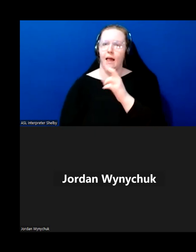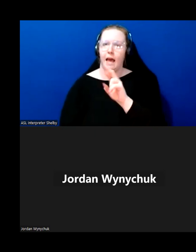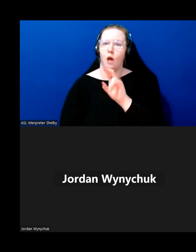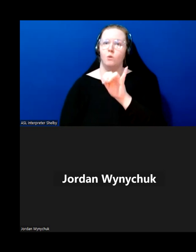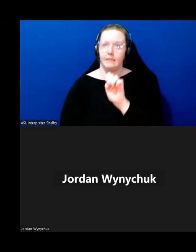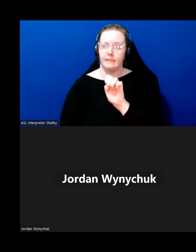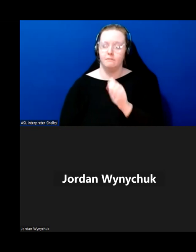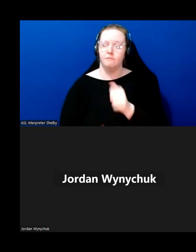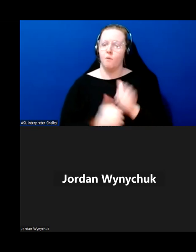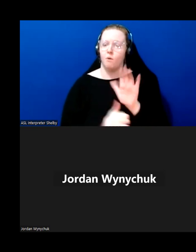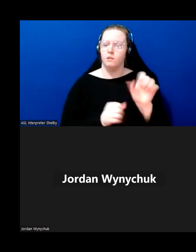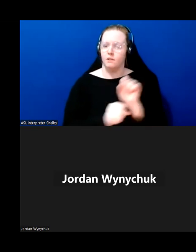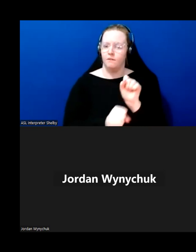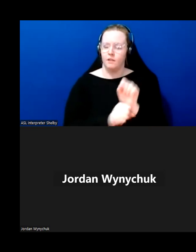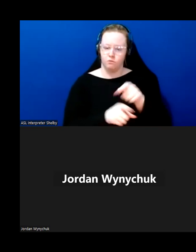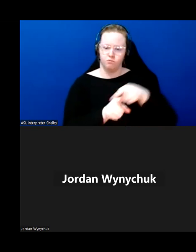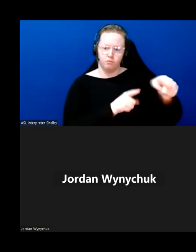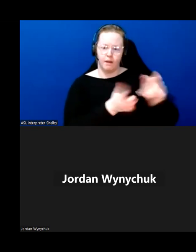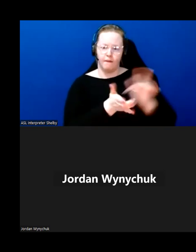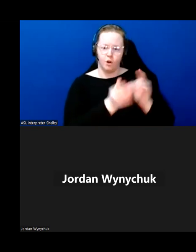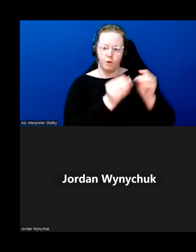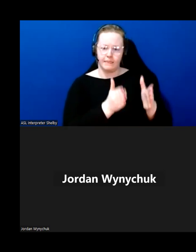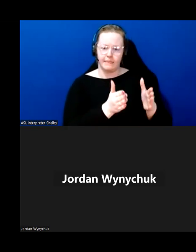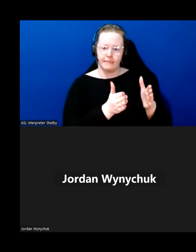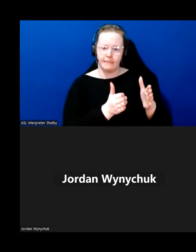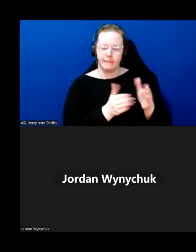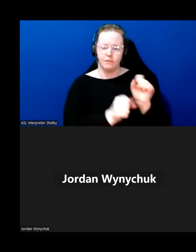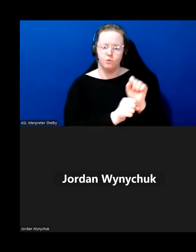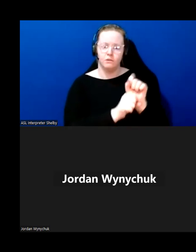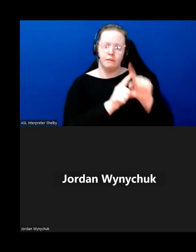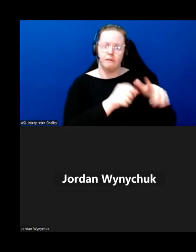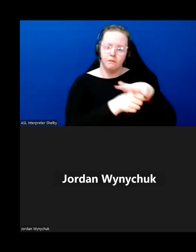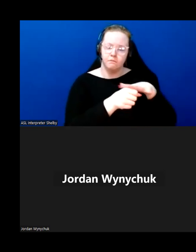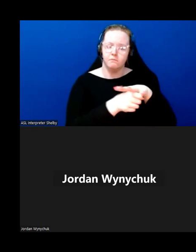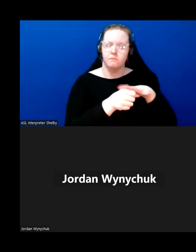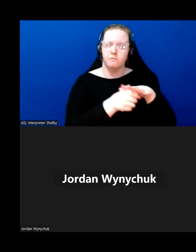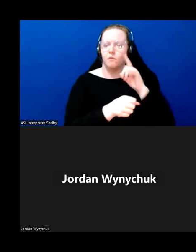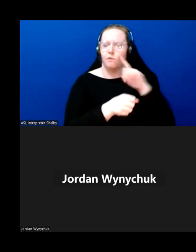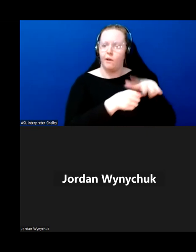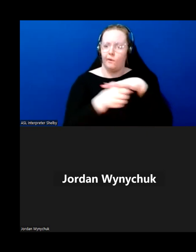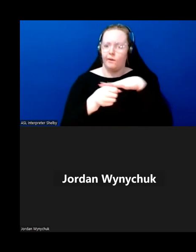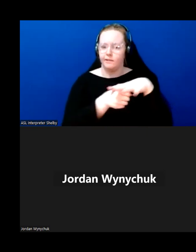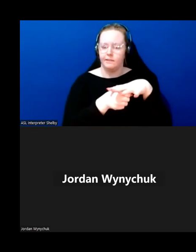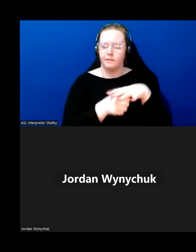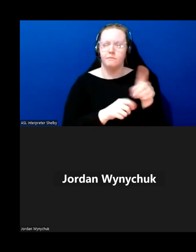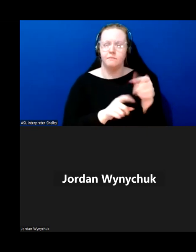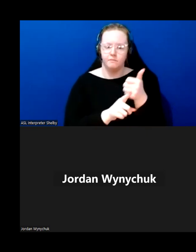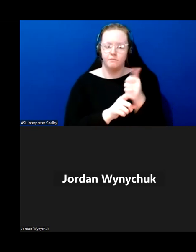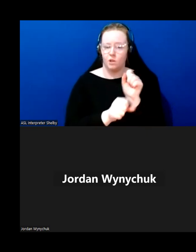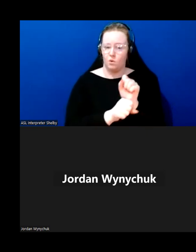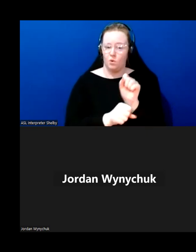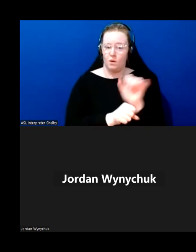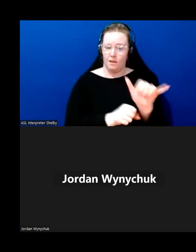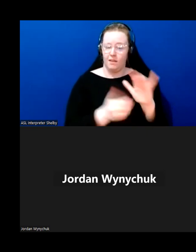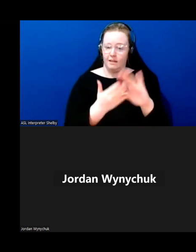stems from the pharmaceutical industry covering varying parts of electric canada he has been with lifeline since april